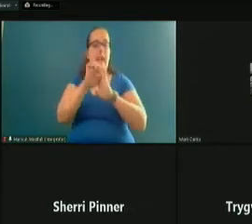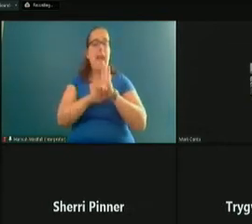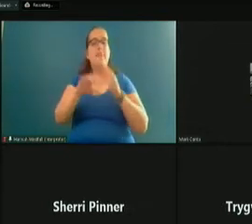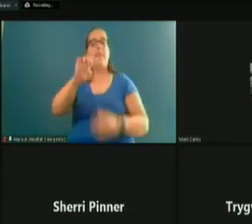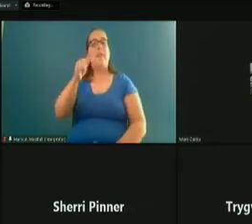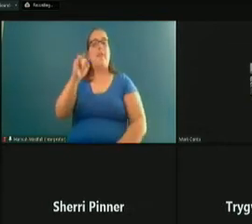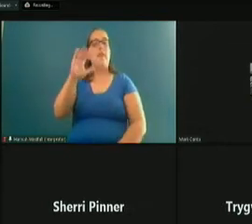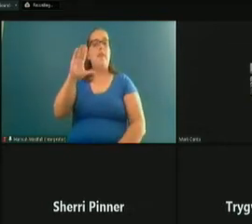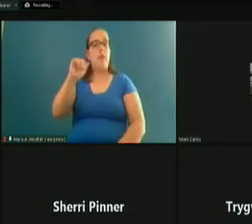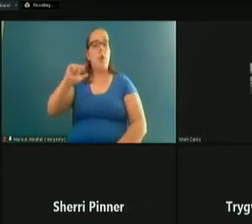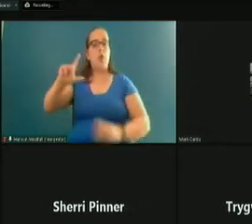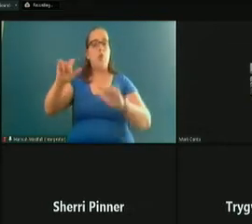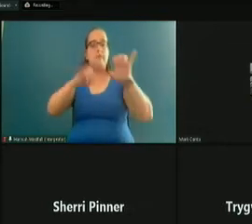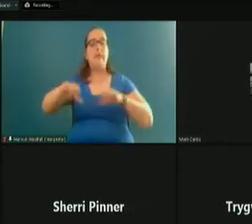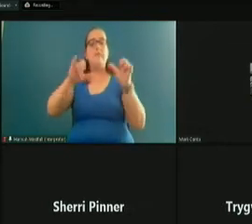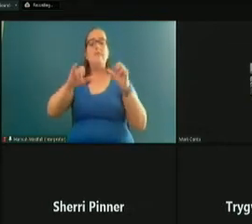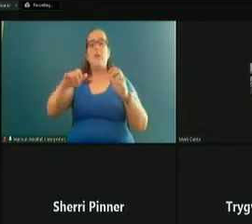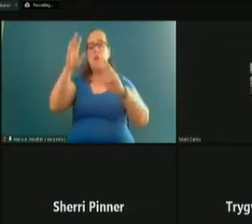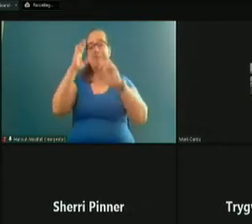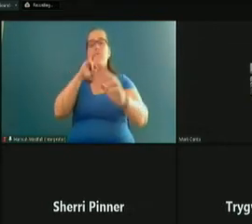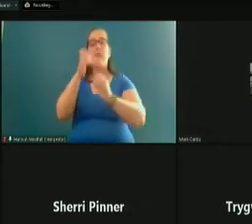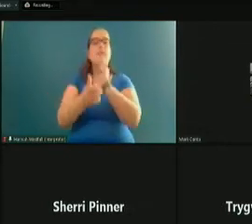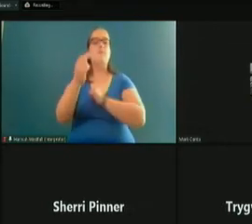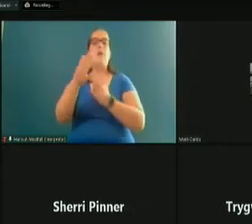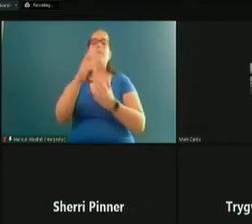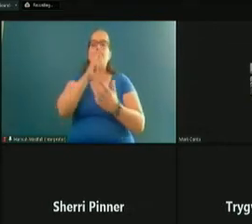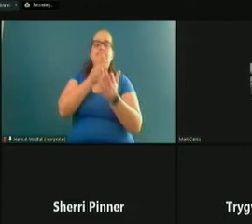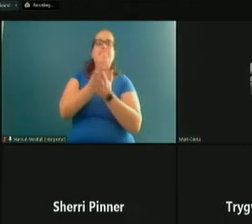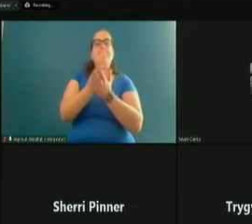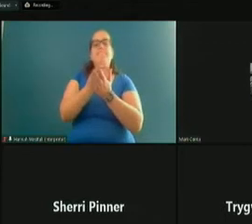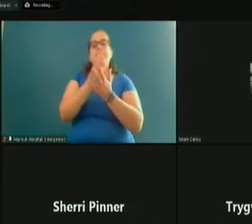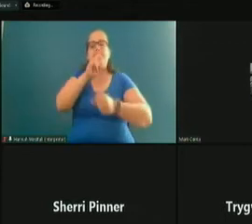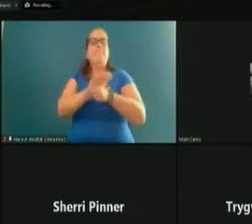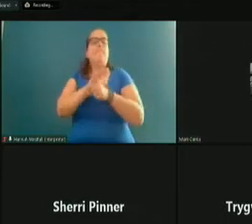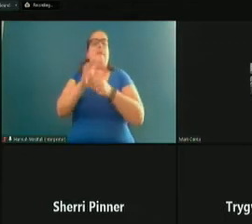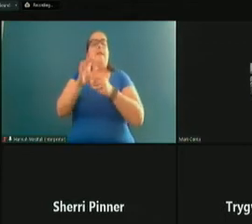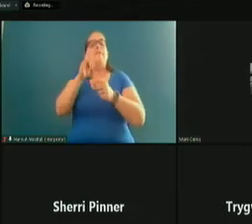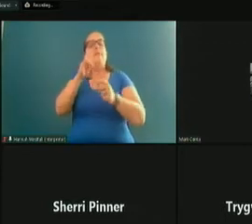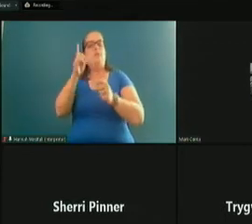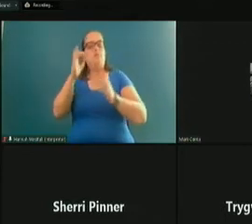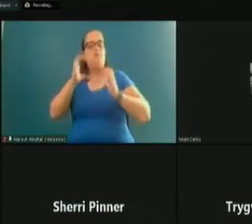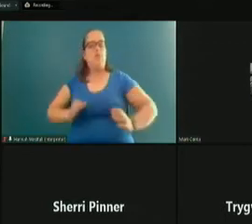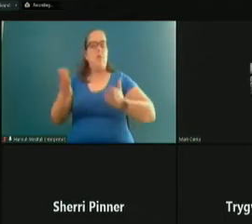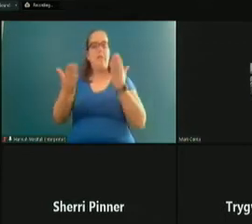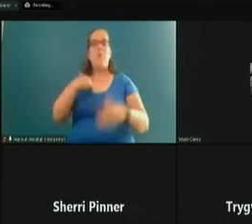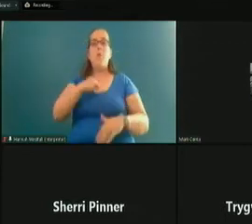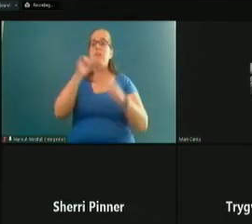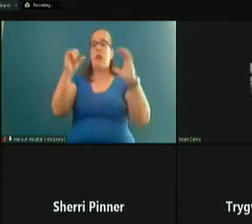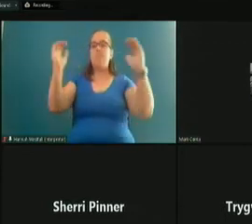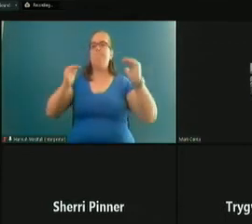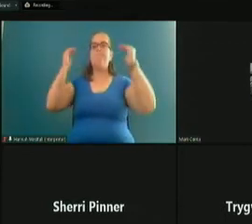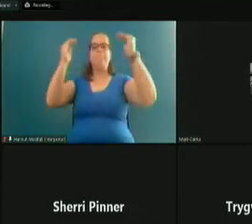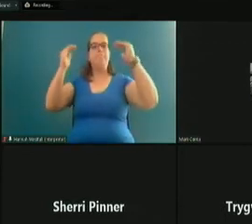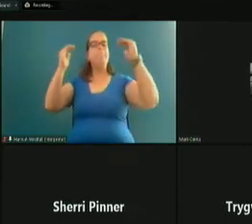respect for everyone and a genuine commitment to customer service. We must set a high bar as public officials